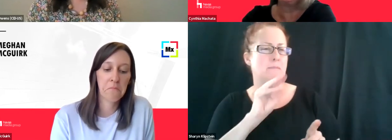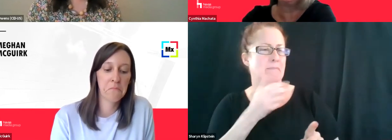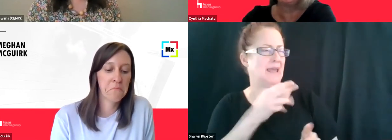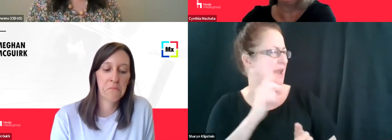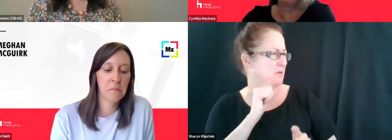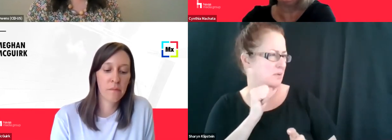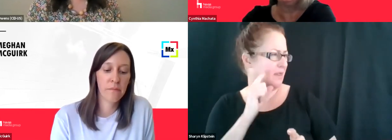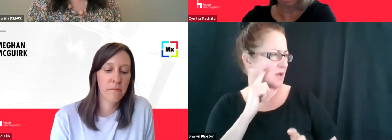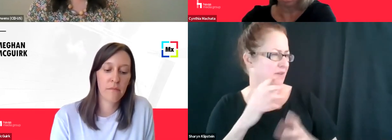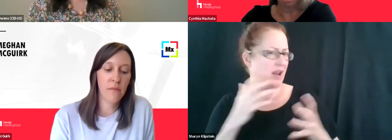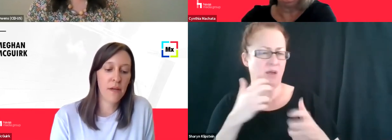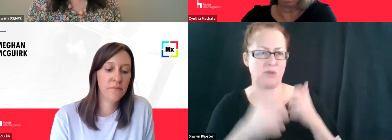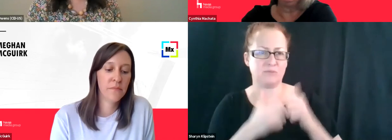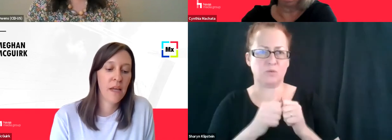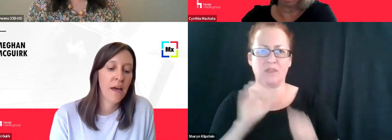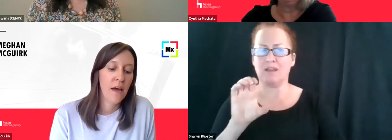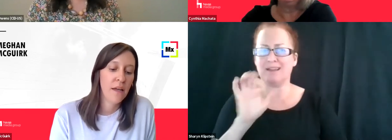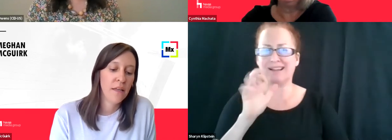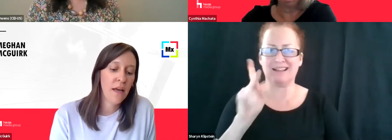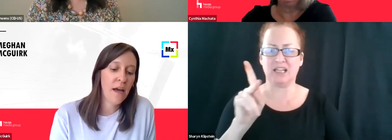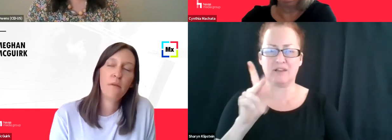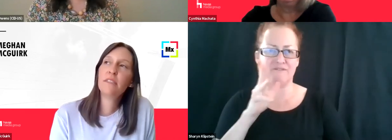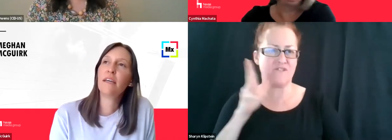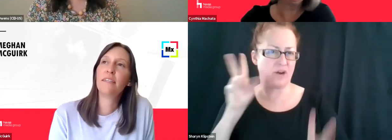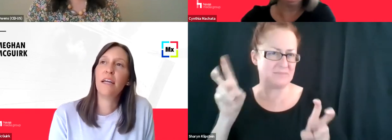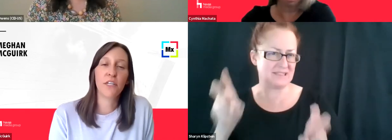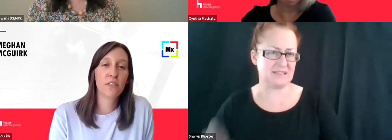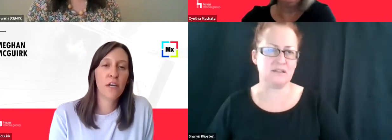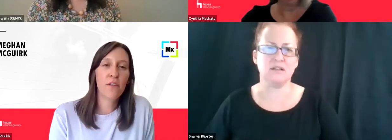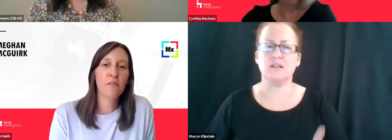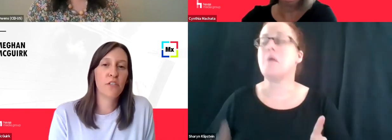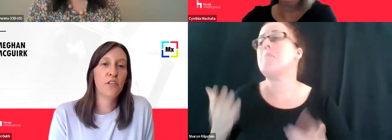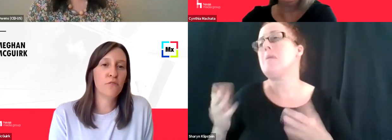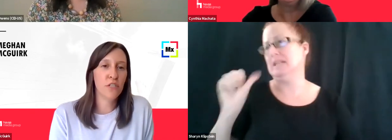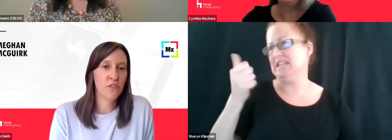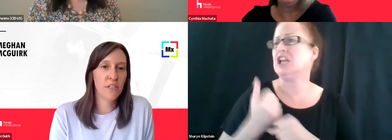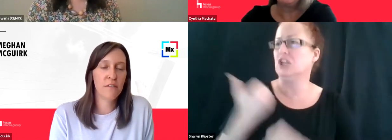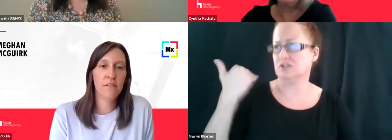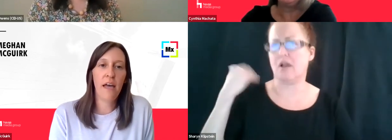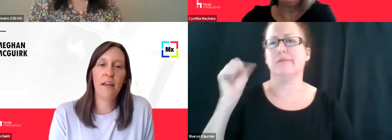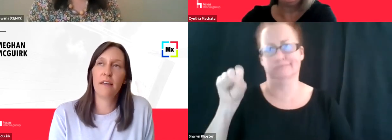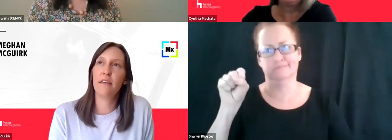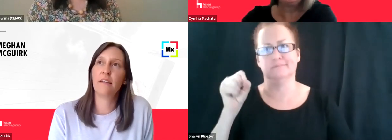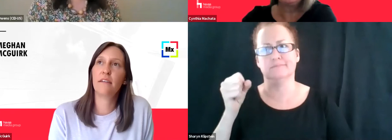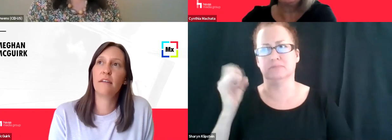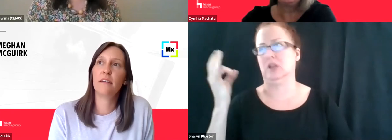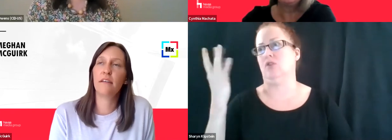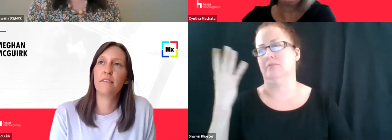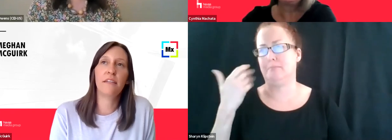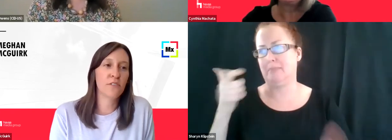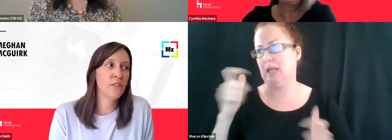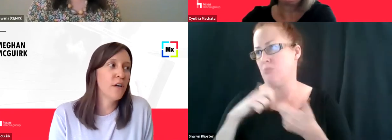issues with click farms, but, um, I would say like 10 years ago, that was a huge issue. Yeah. I think